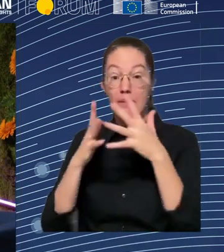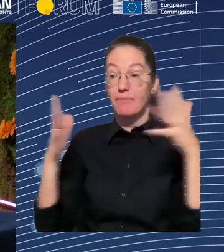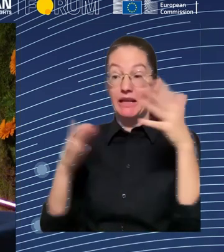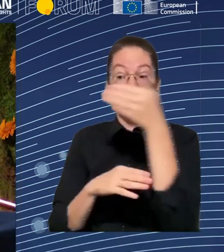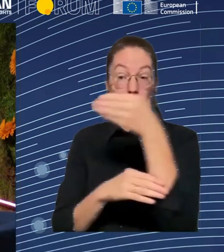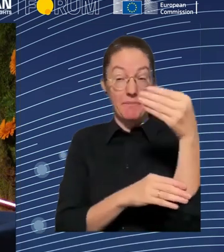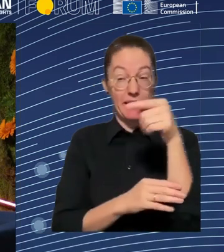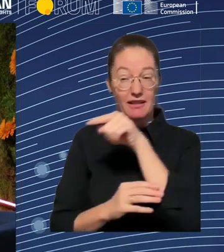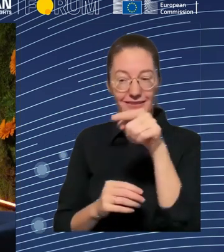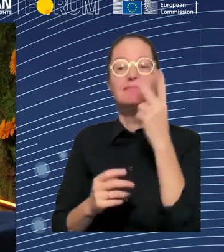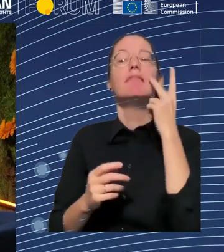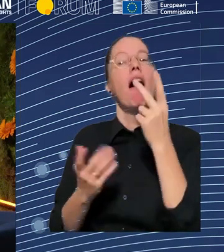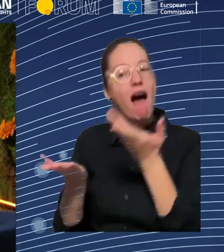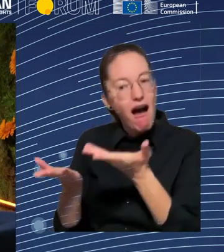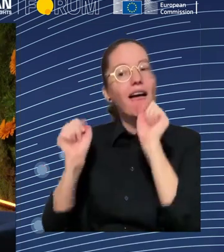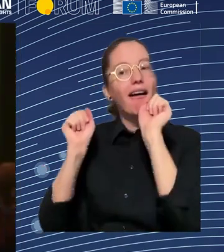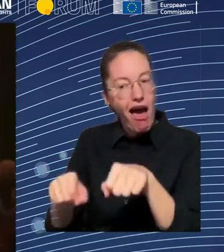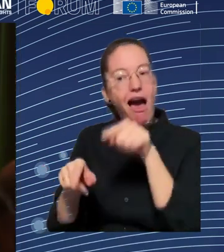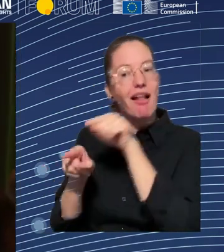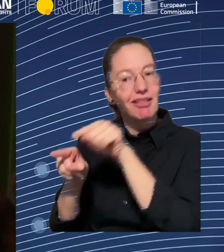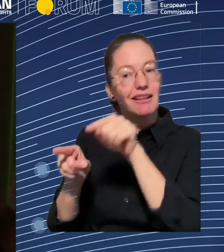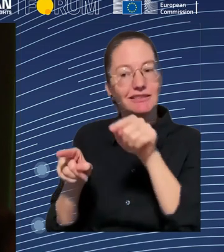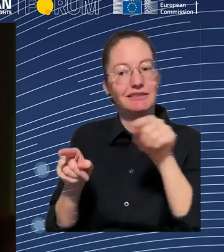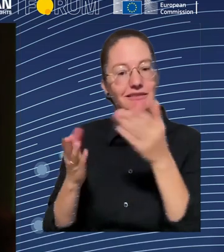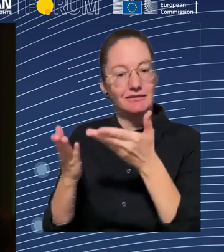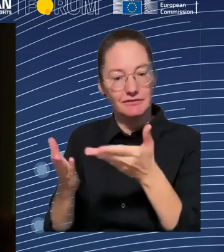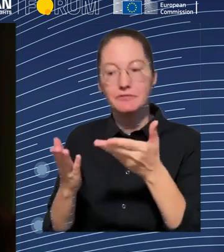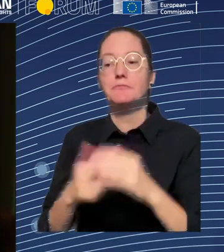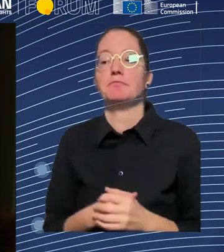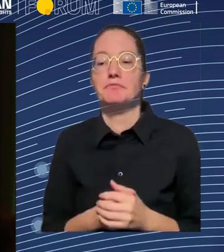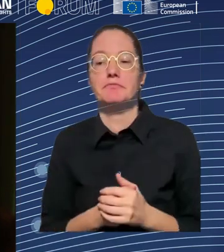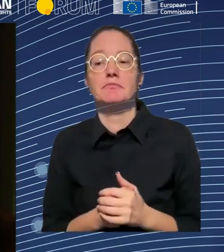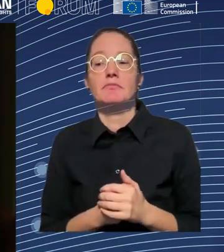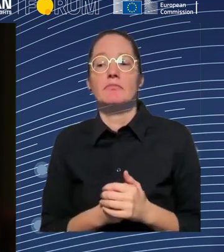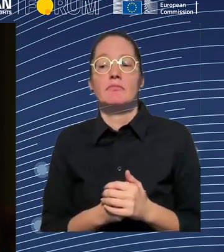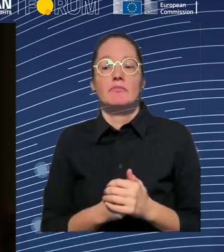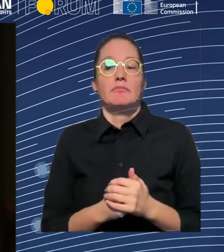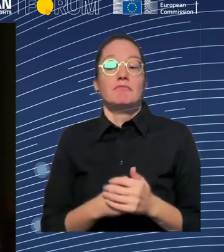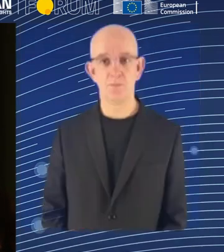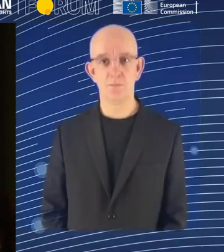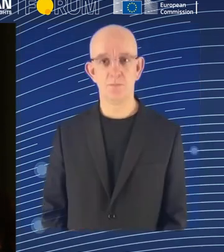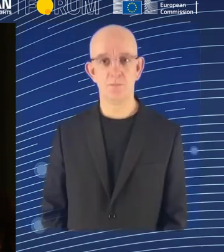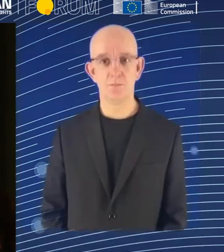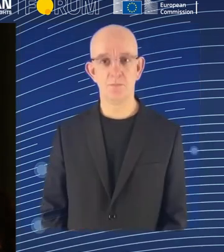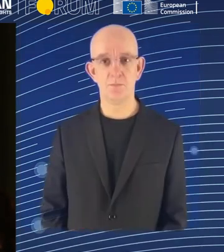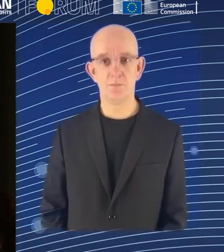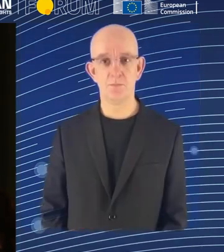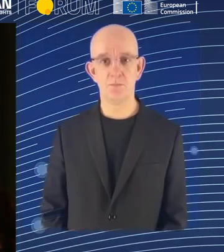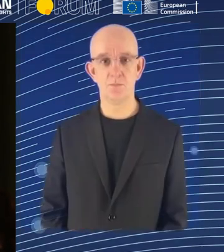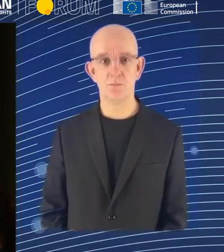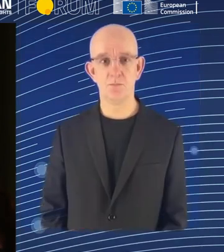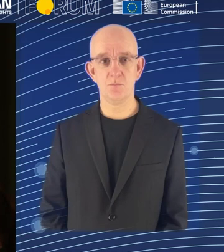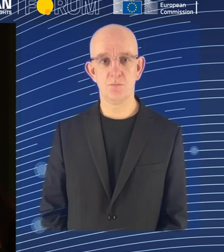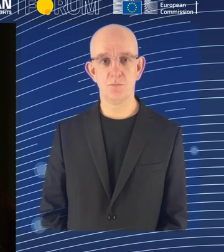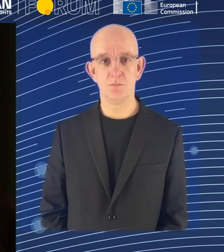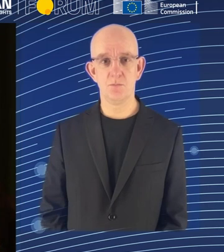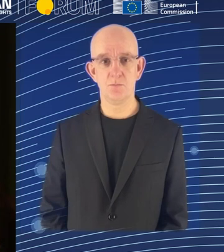Thank you very much, and congratulations to the panel. My name is Aida Ponce del Castillo, from the European Tradition Institute. I